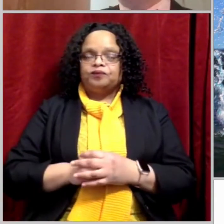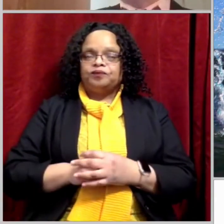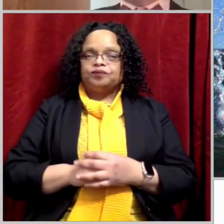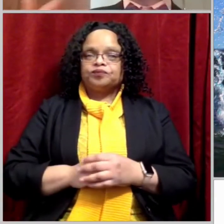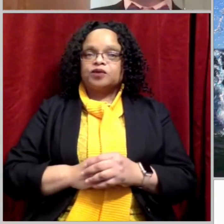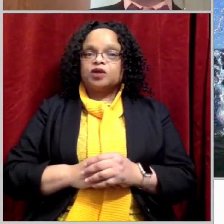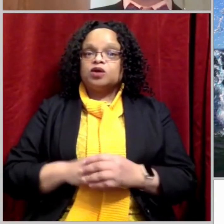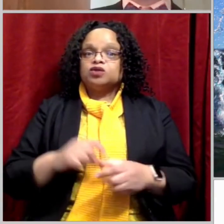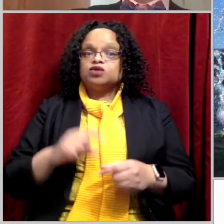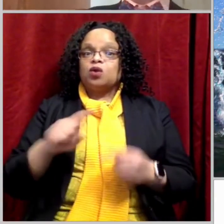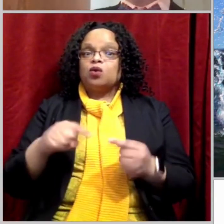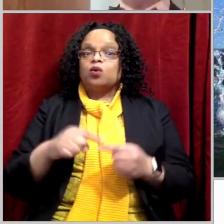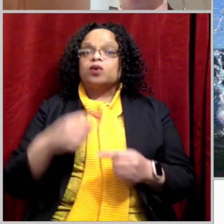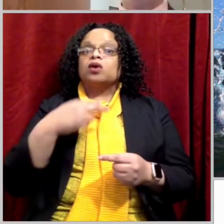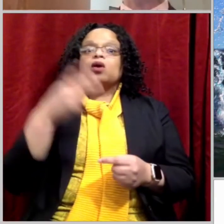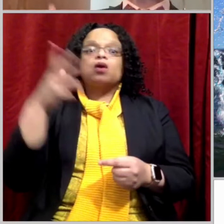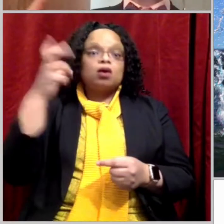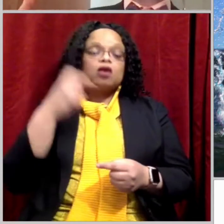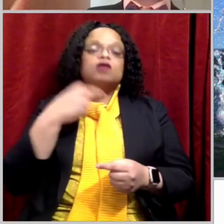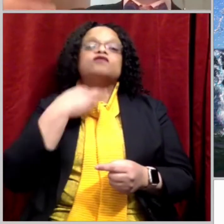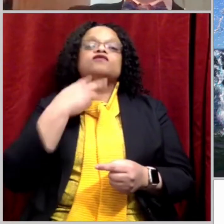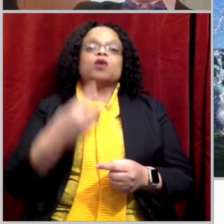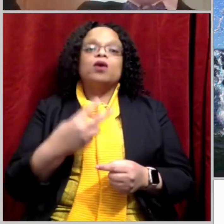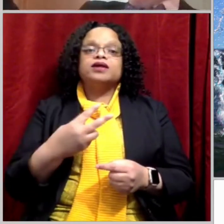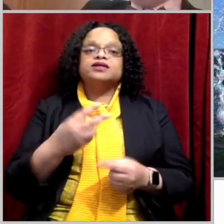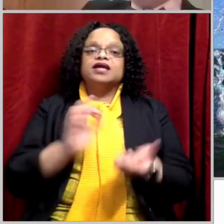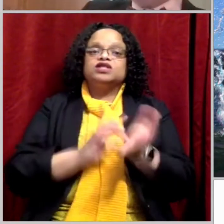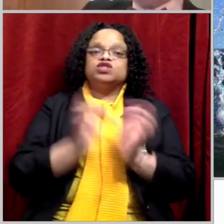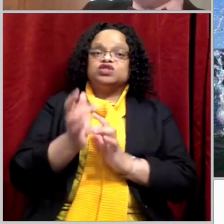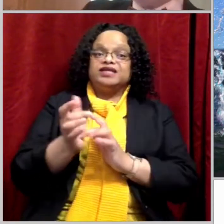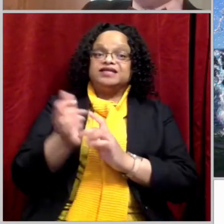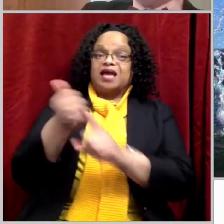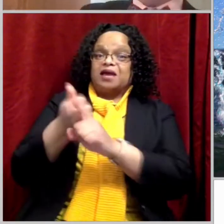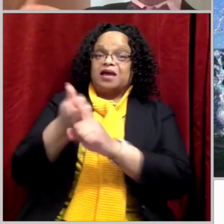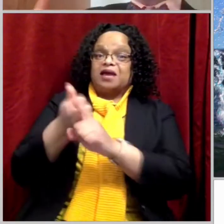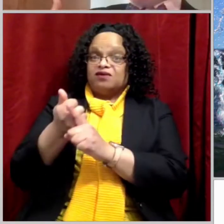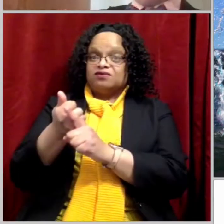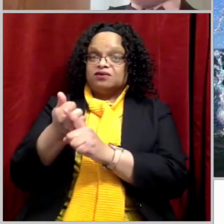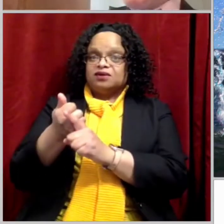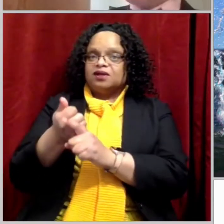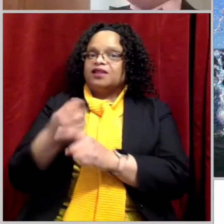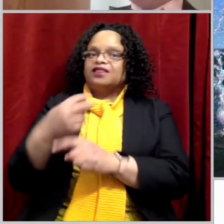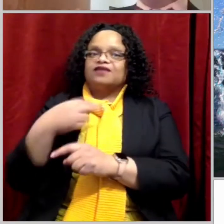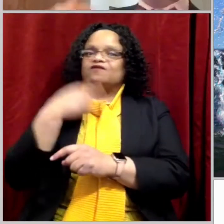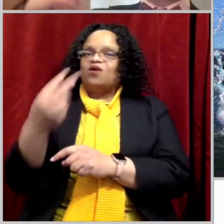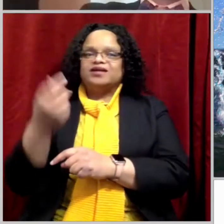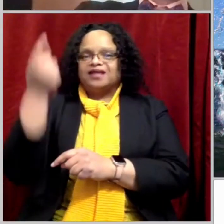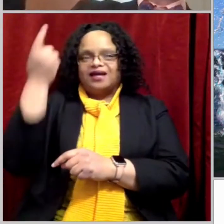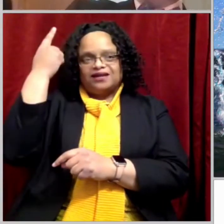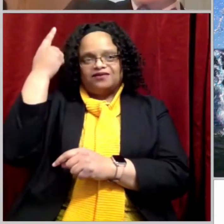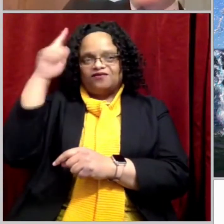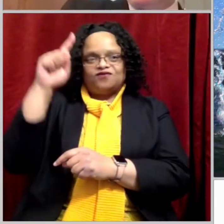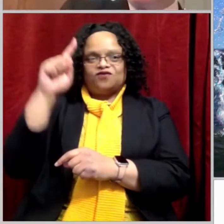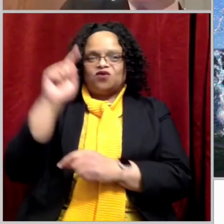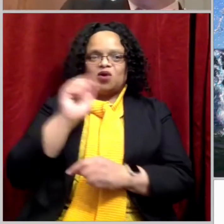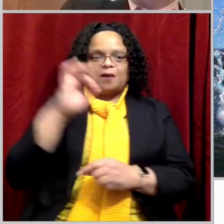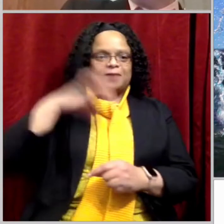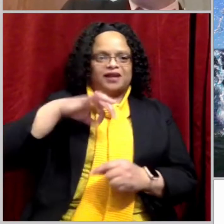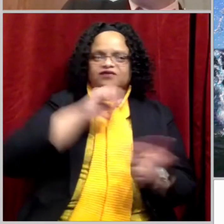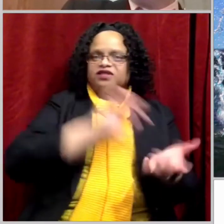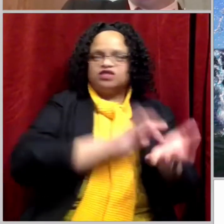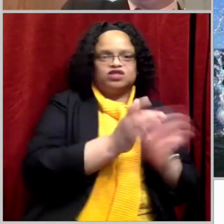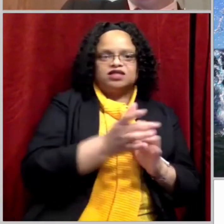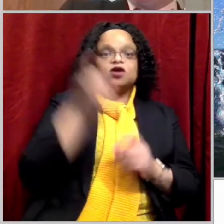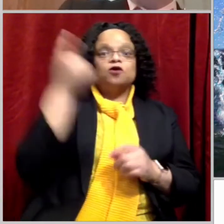speaking or something happening, even Jesus himself said, that voice that you hear was not for my benefit, but for yours,